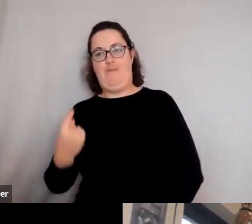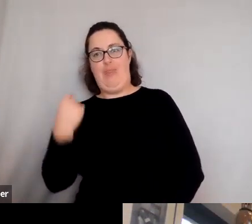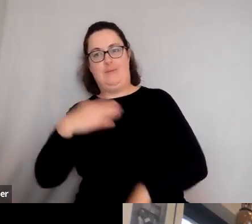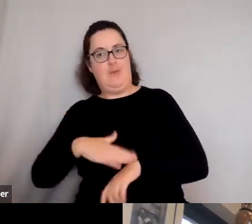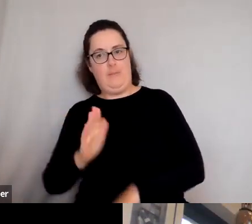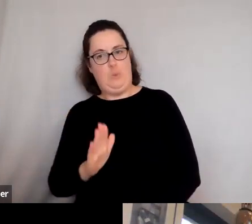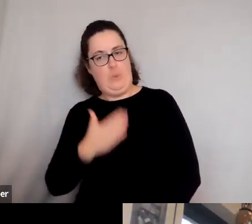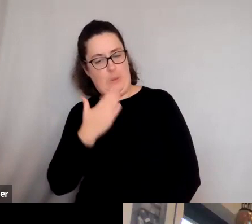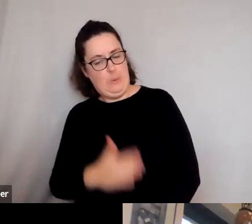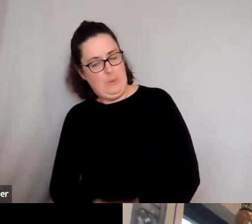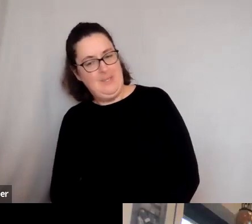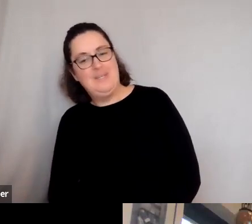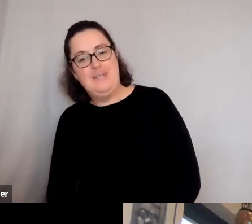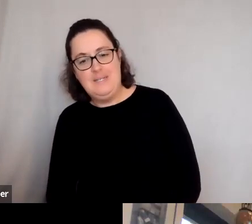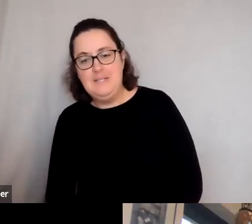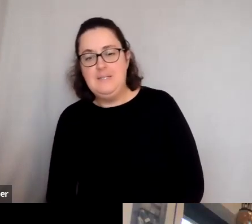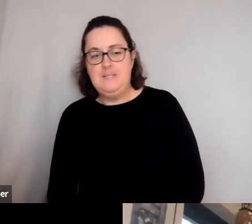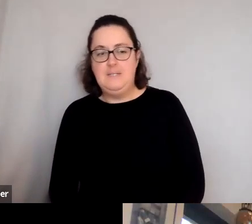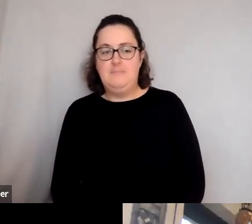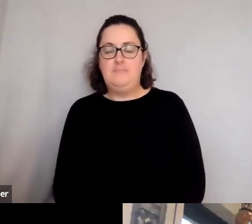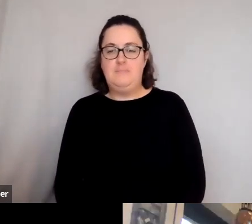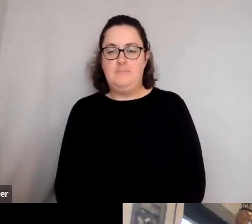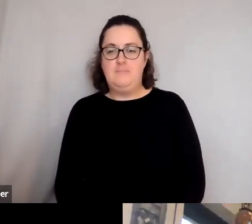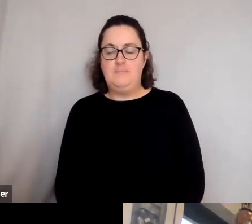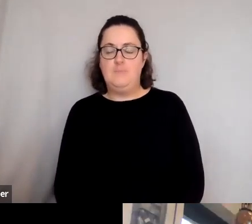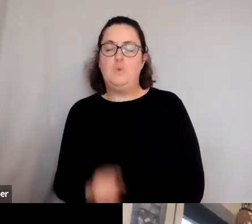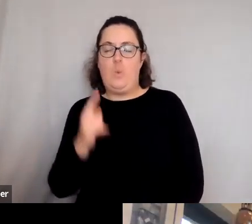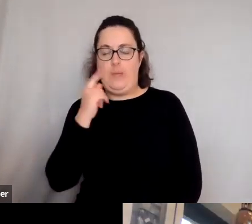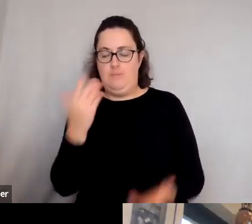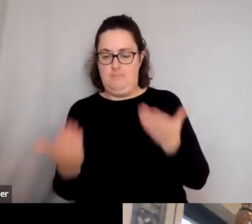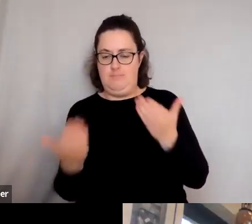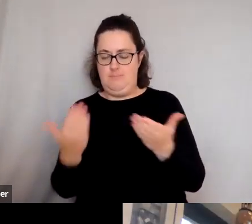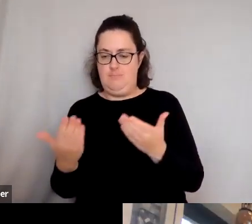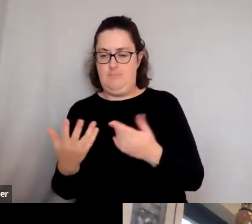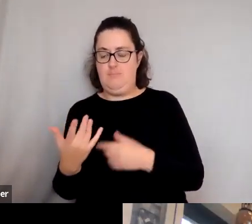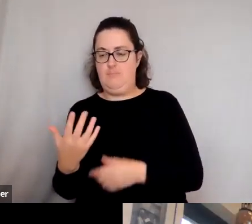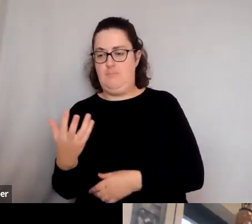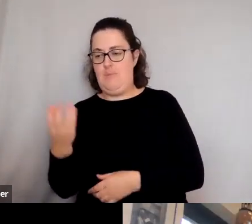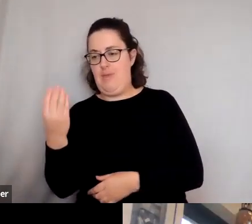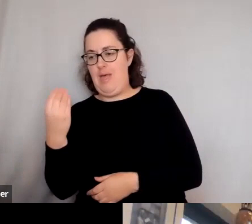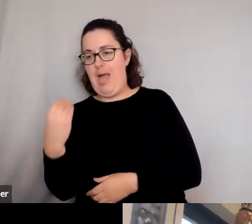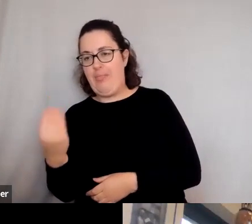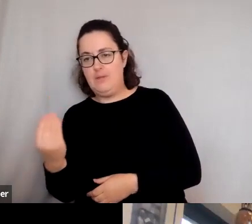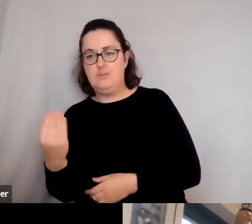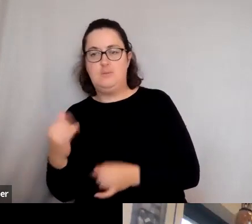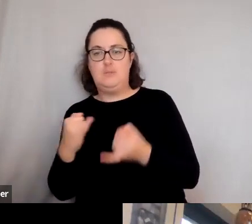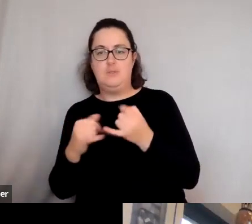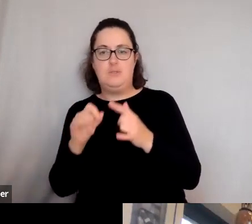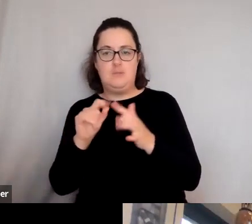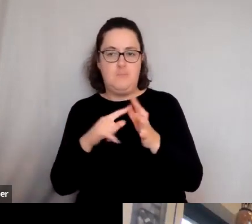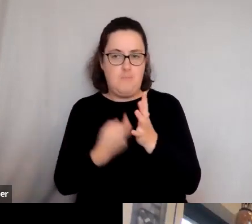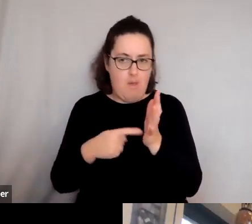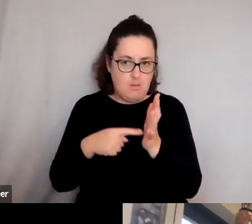of, of the various civilizations, you go juxtaposition here between Athens and Sparta and Athens and Rome, et cetera,